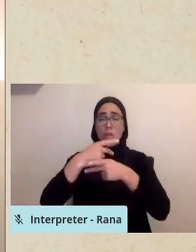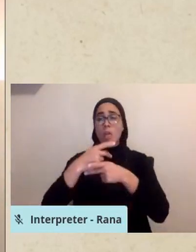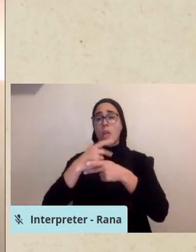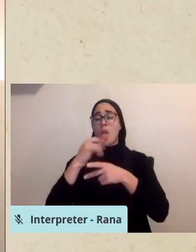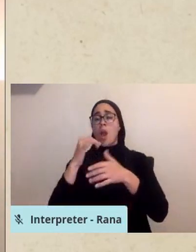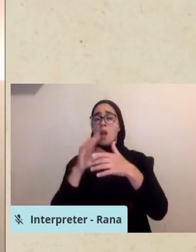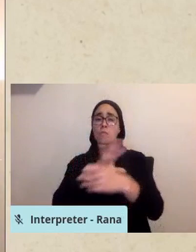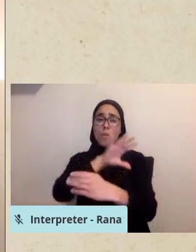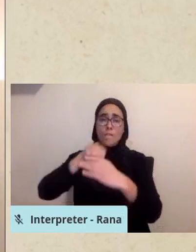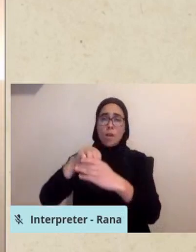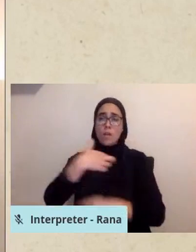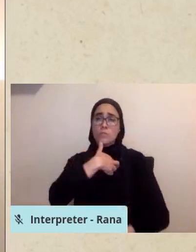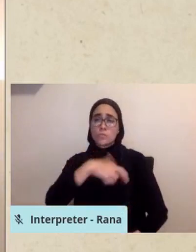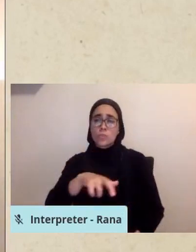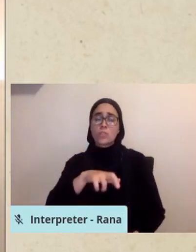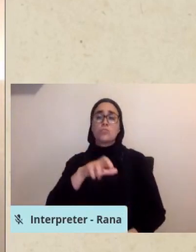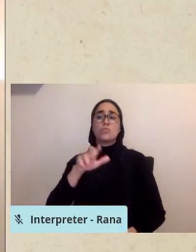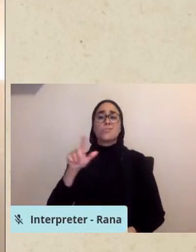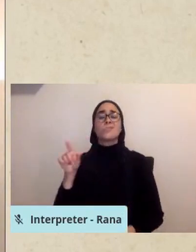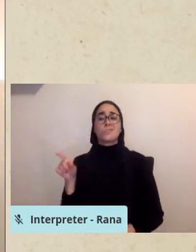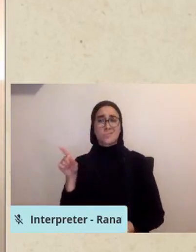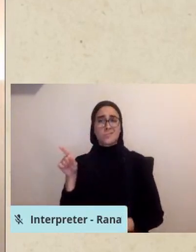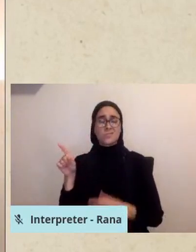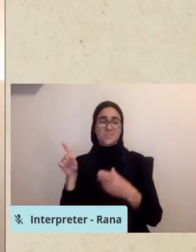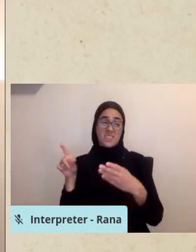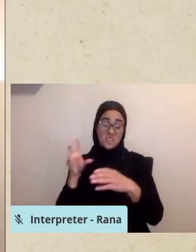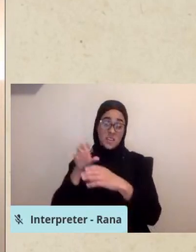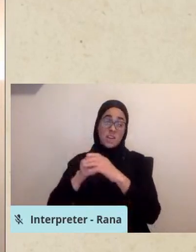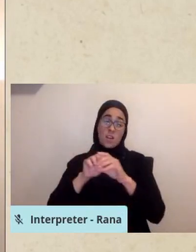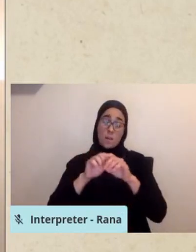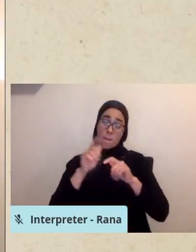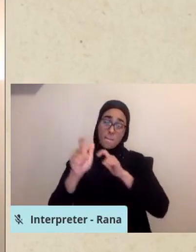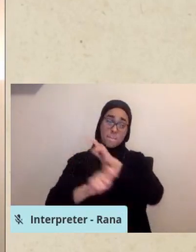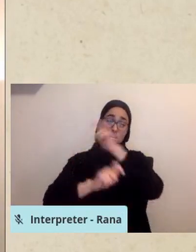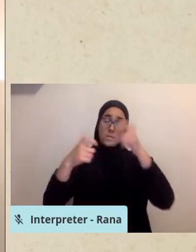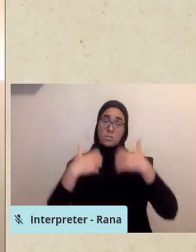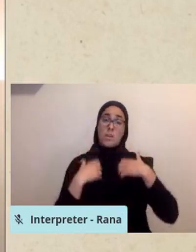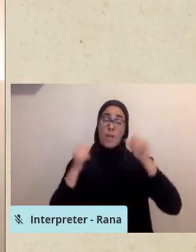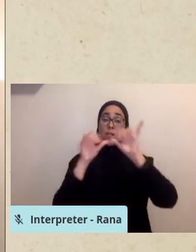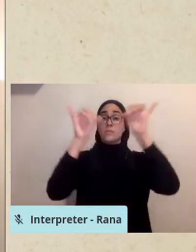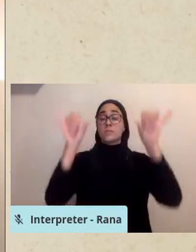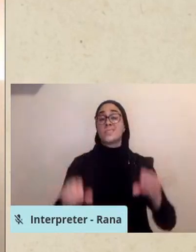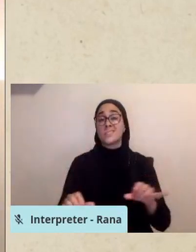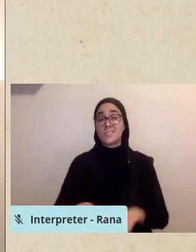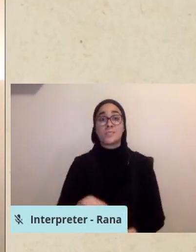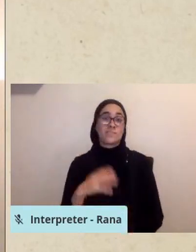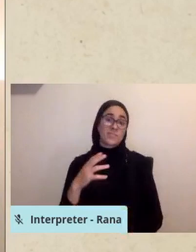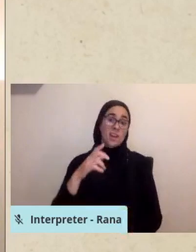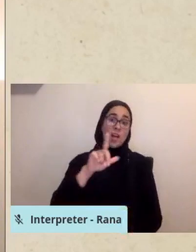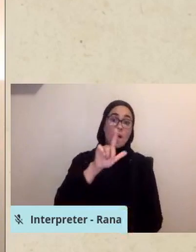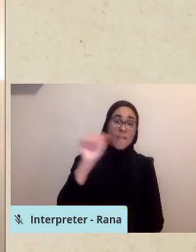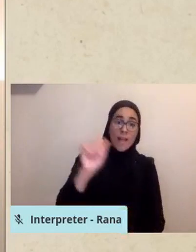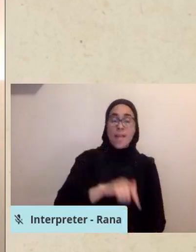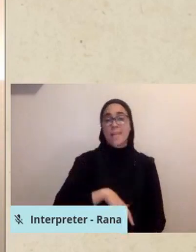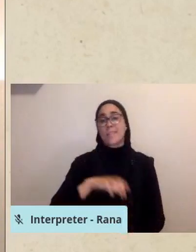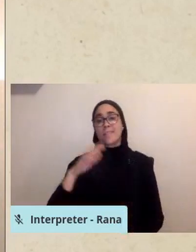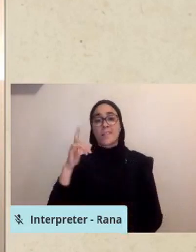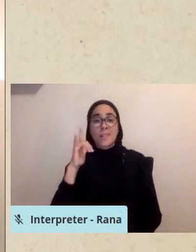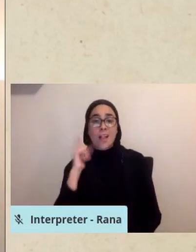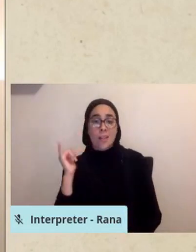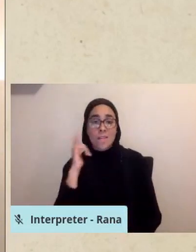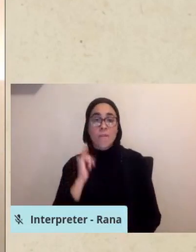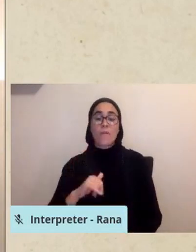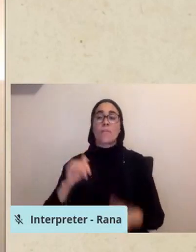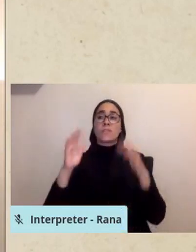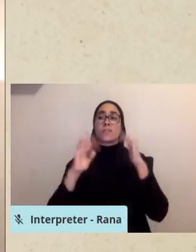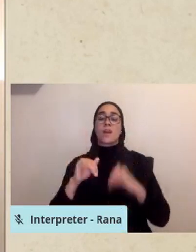taken him across major health systems in Los Angeles, California, Columbus, Ohio, and Stony Brook,